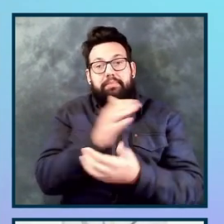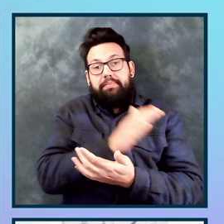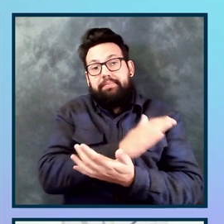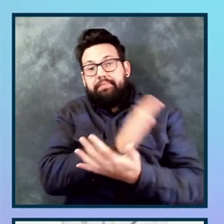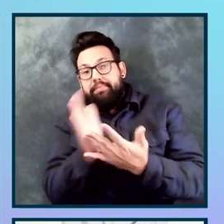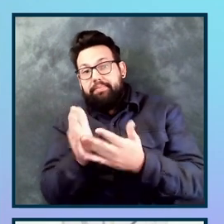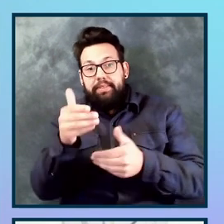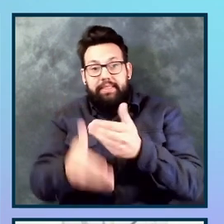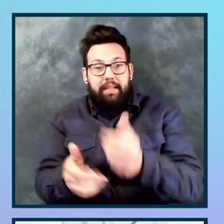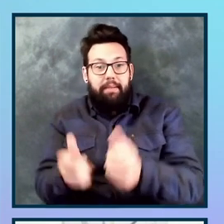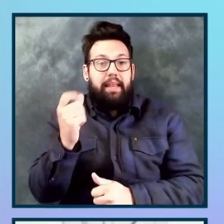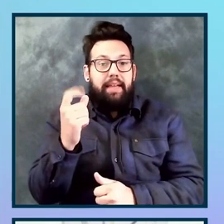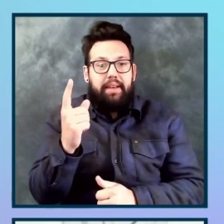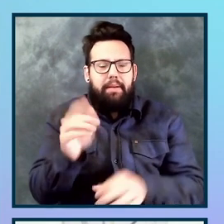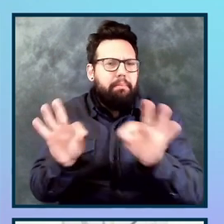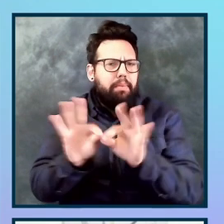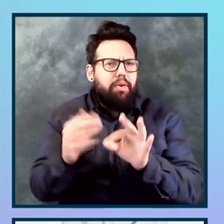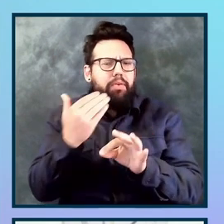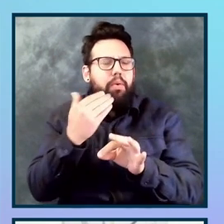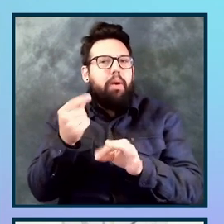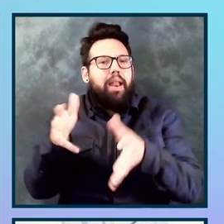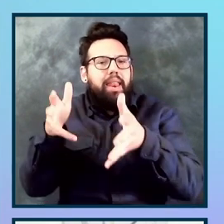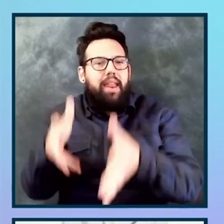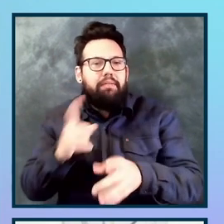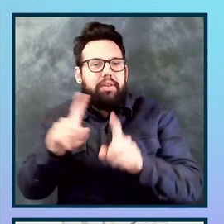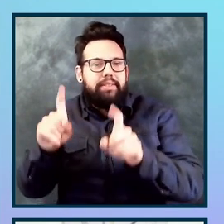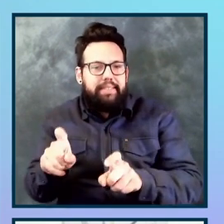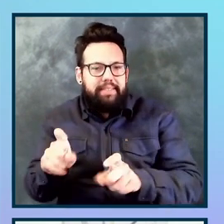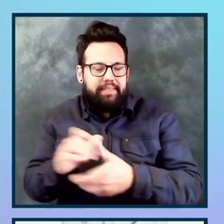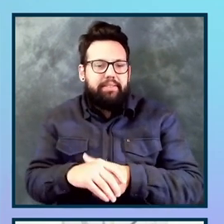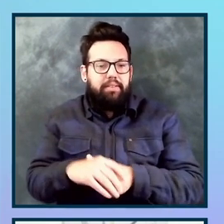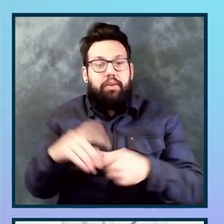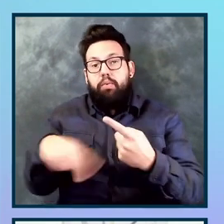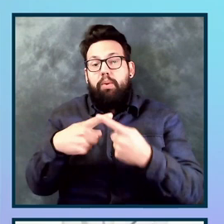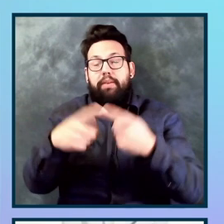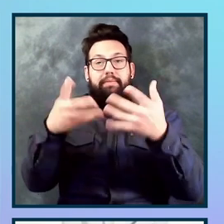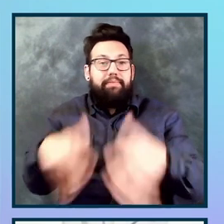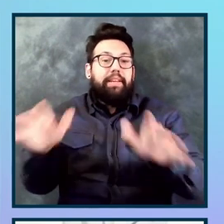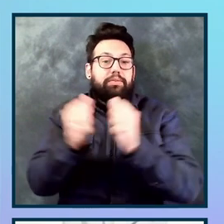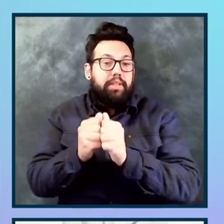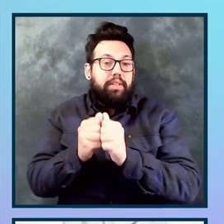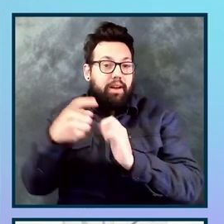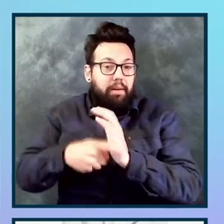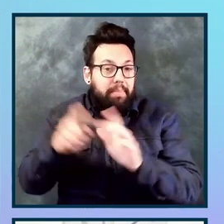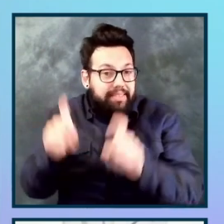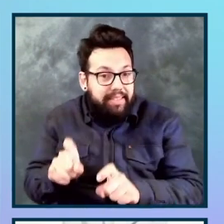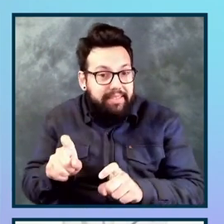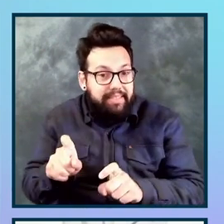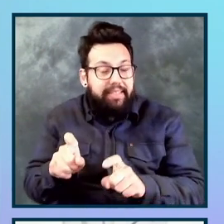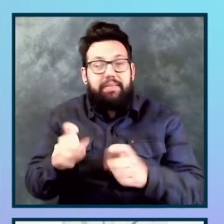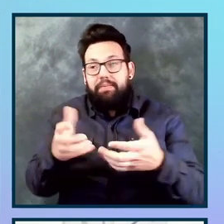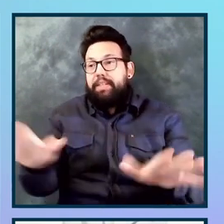percent, you want to know what's left to test. Uh, when you're done with the automated testing and you're done with all the intelligent